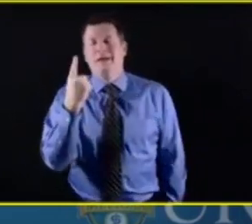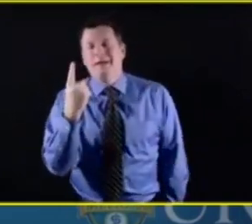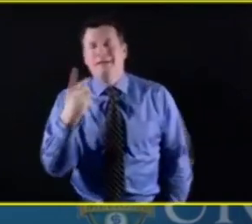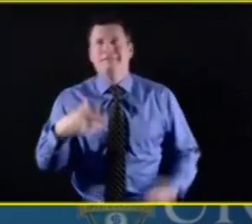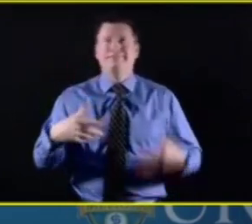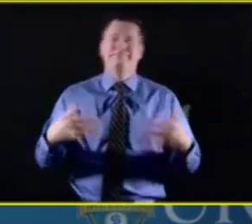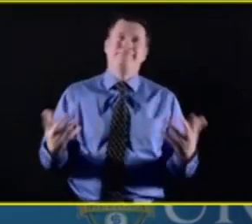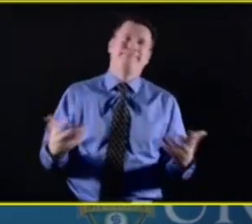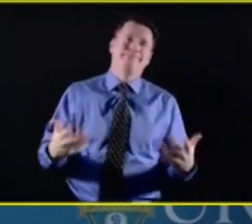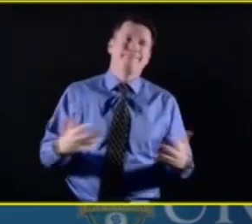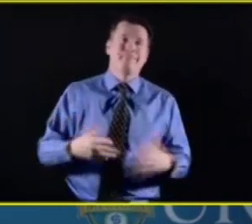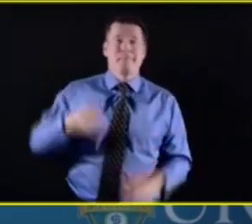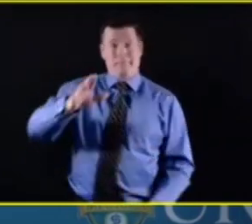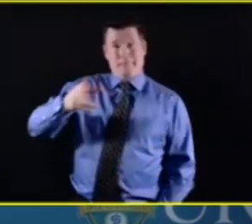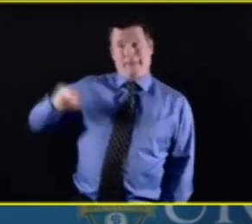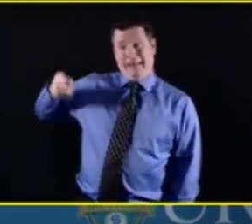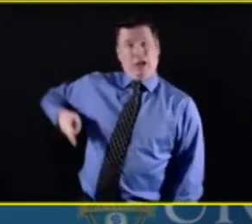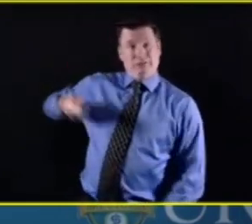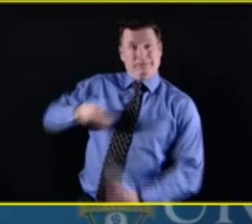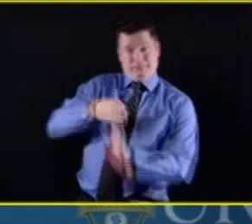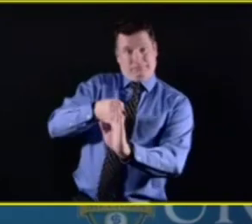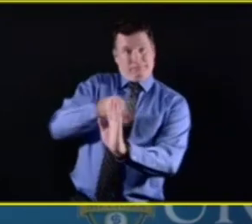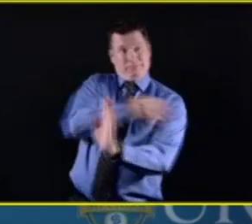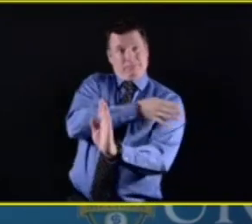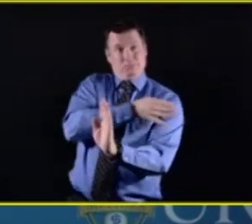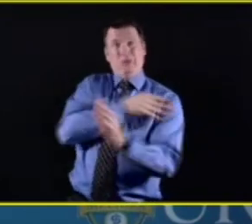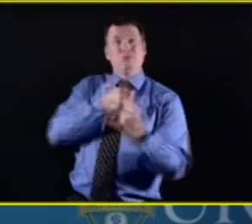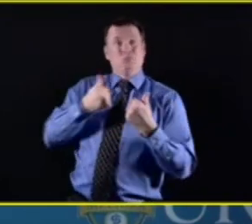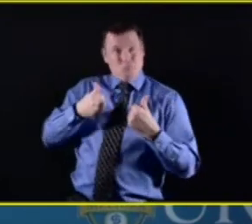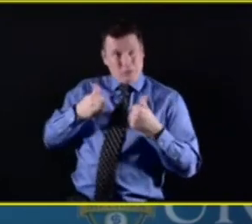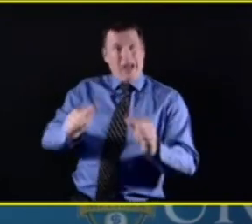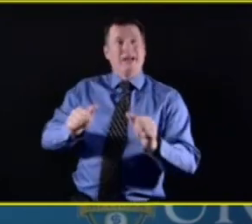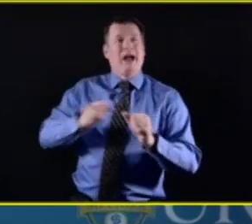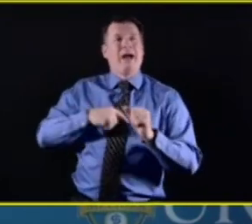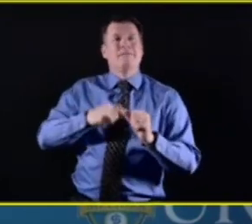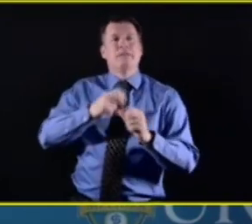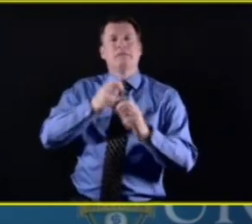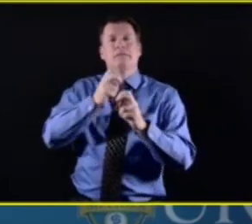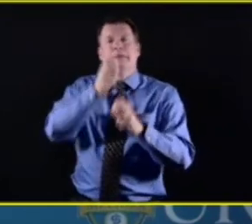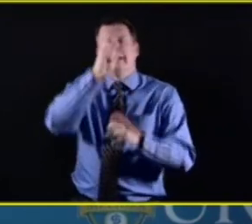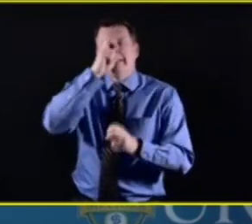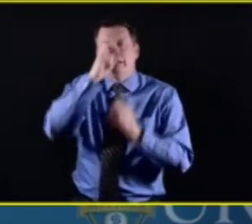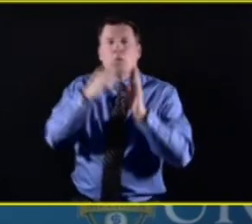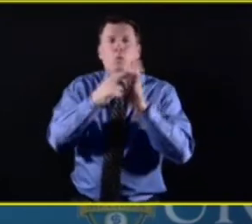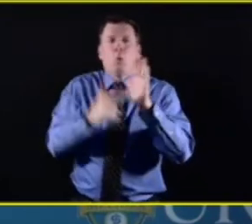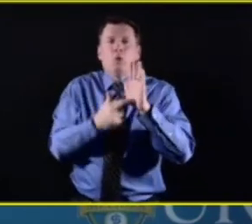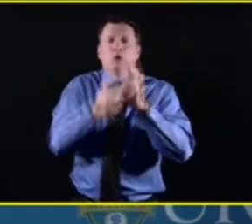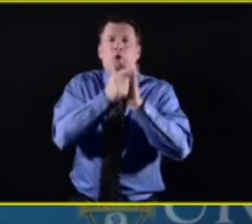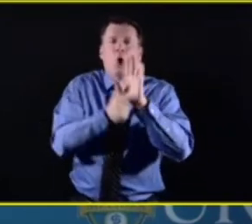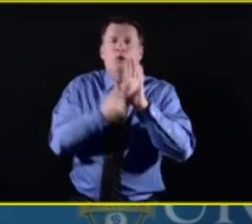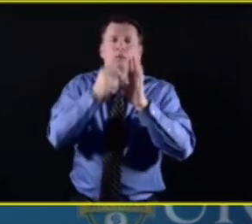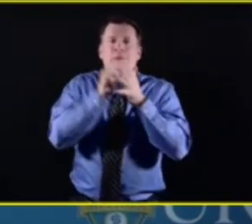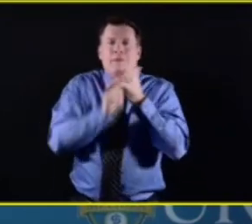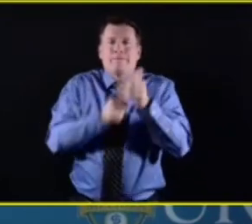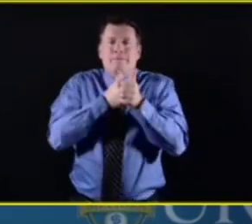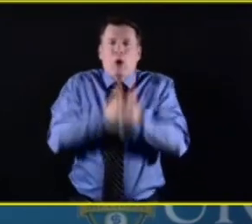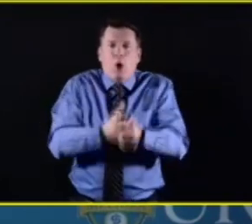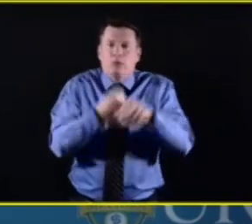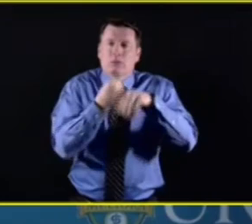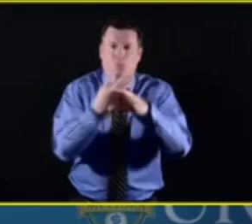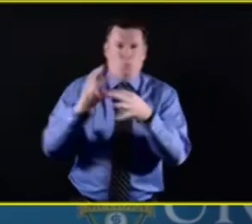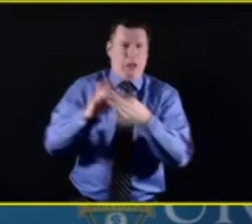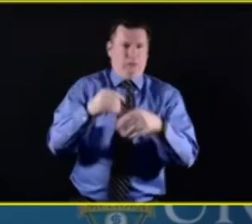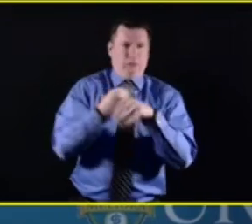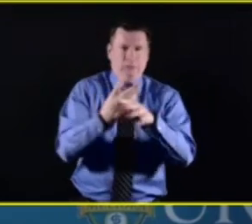and billing practices that were required to follow from actually doing it until recently,